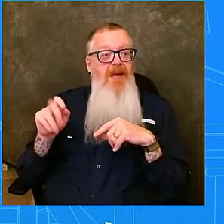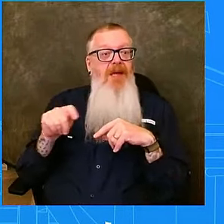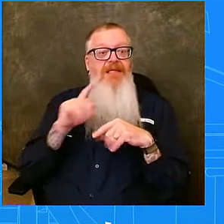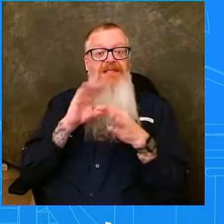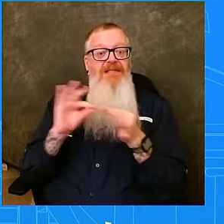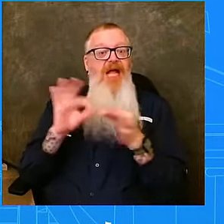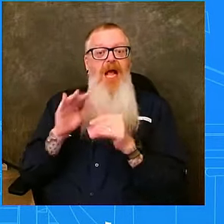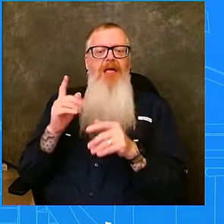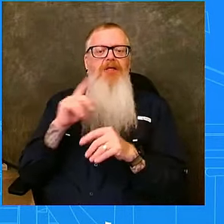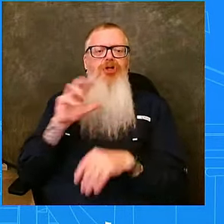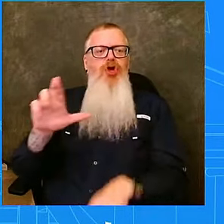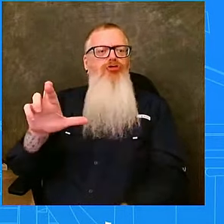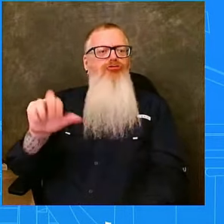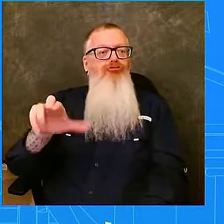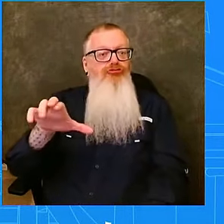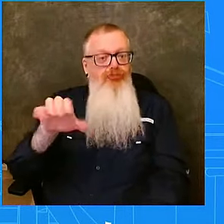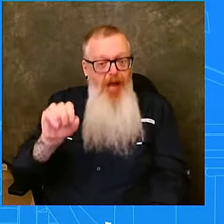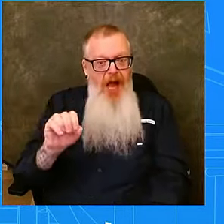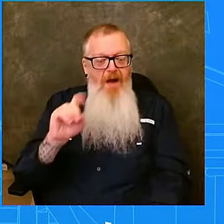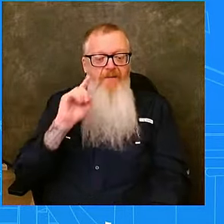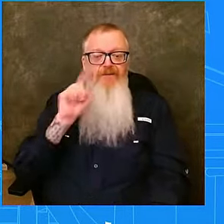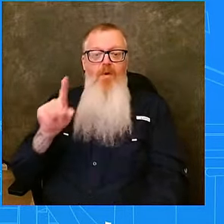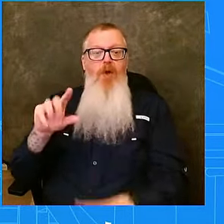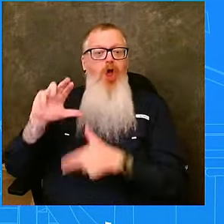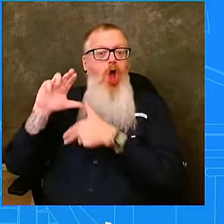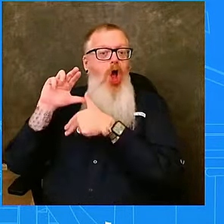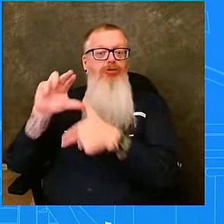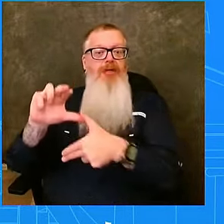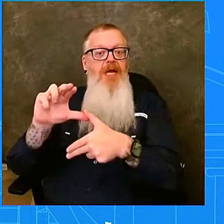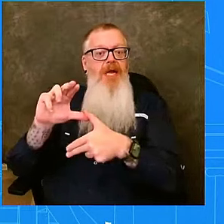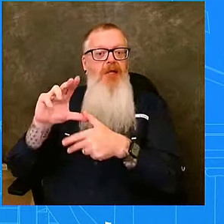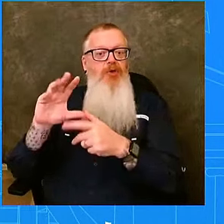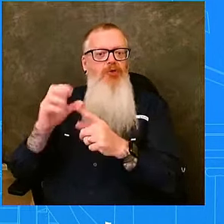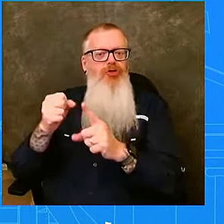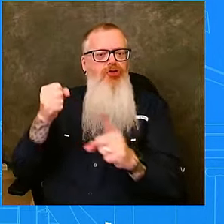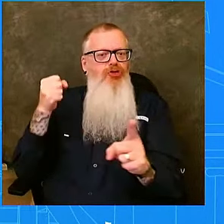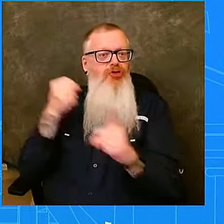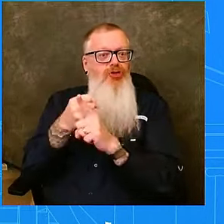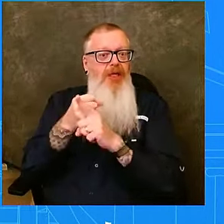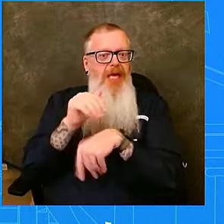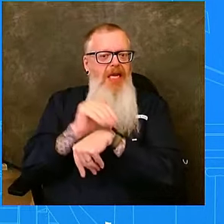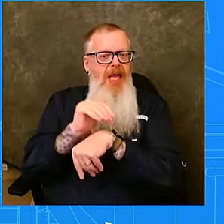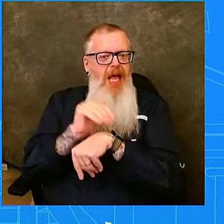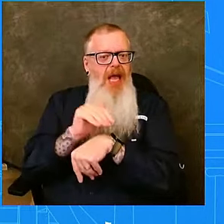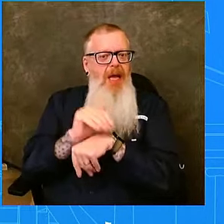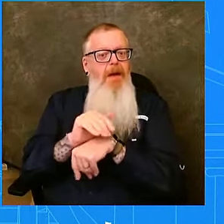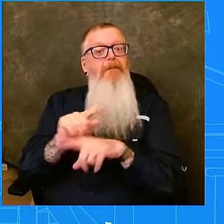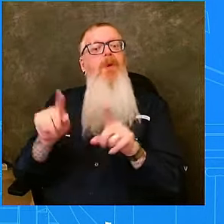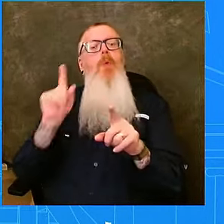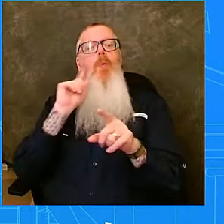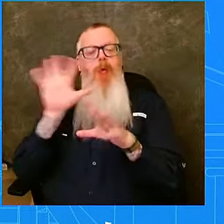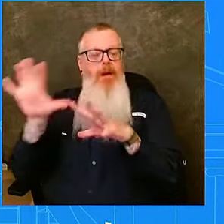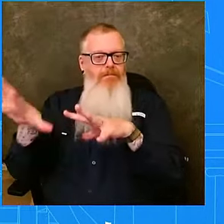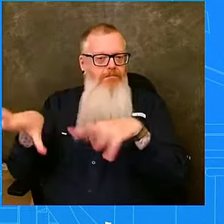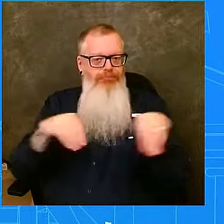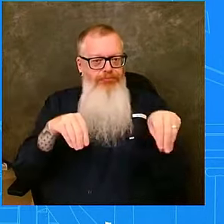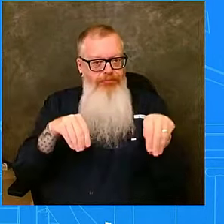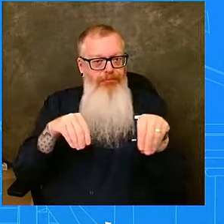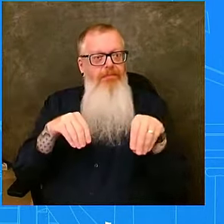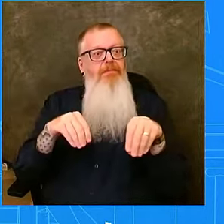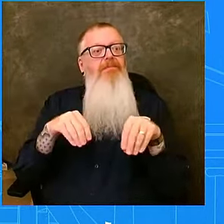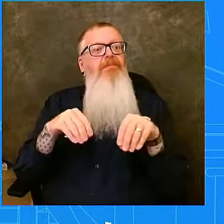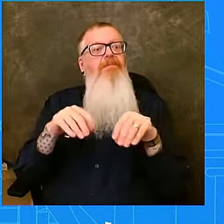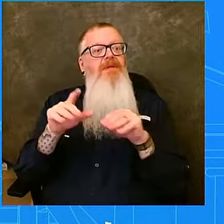landfall and as it exits the state. It's going to move quickly, according to him, through the state, but that means it's going to create these